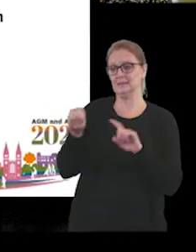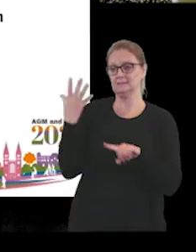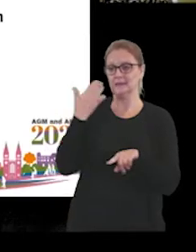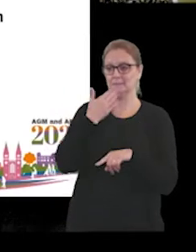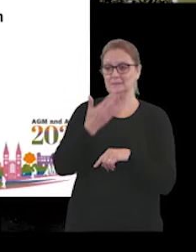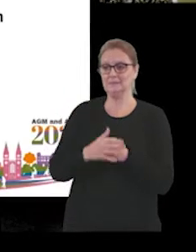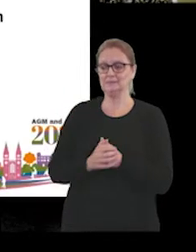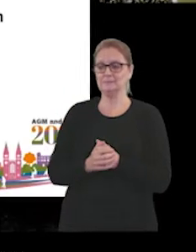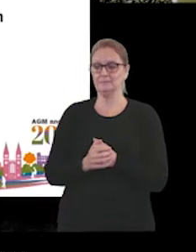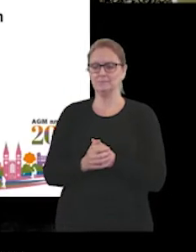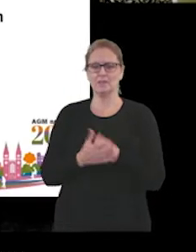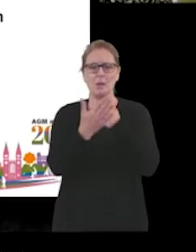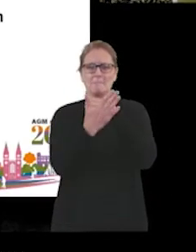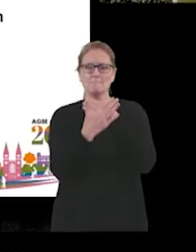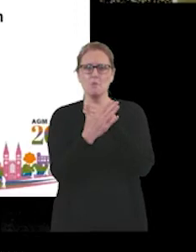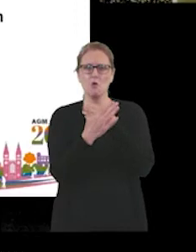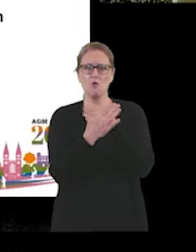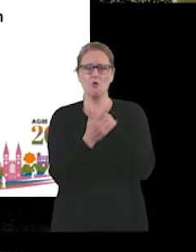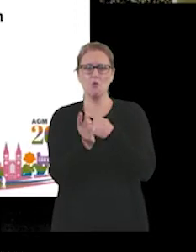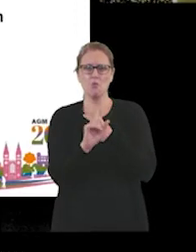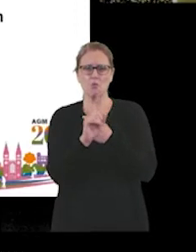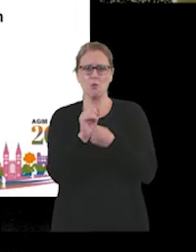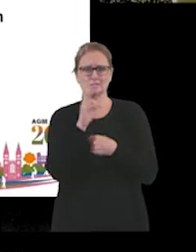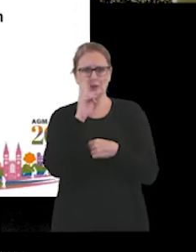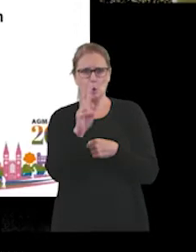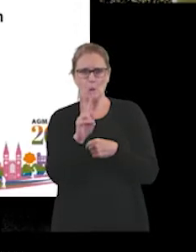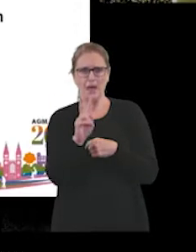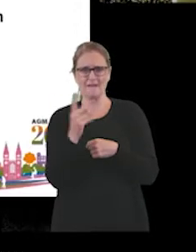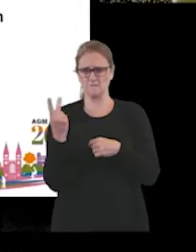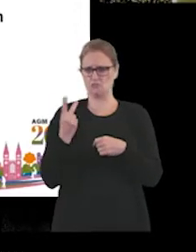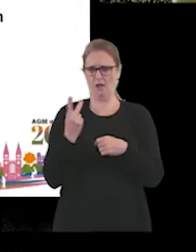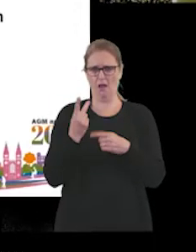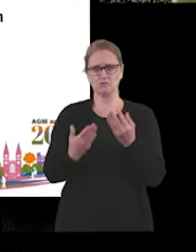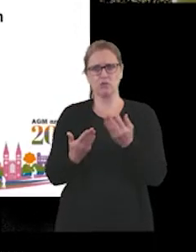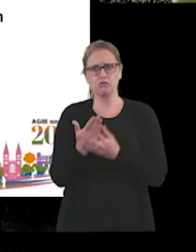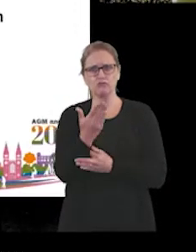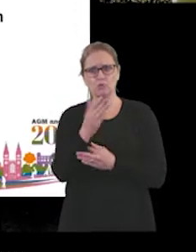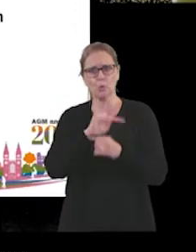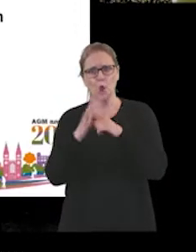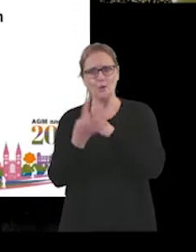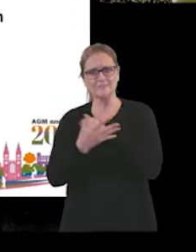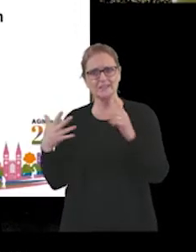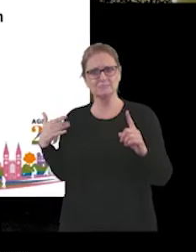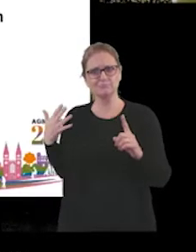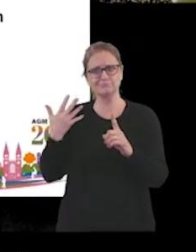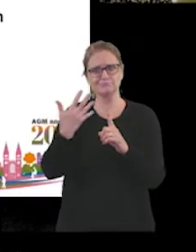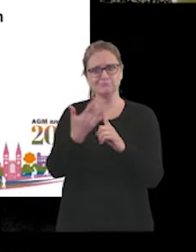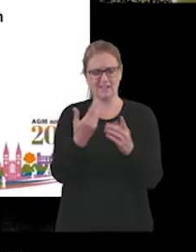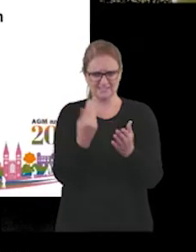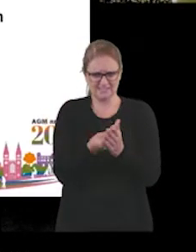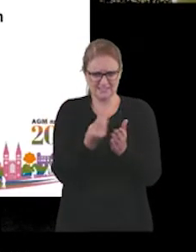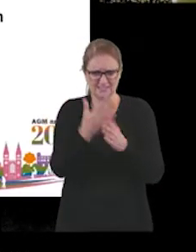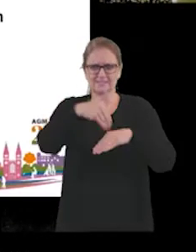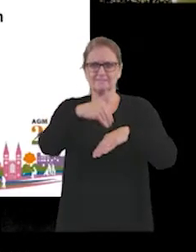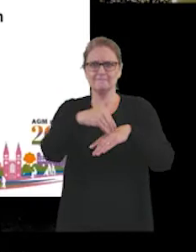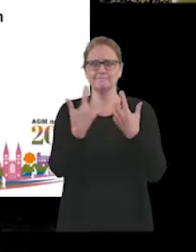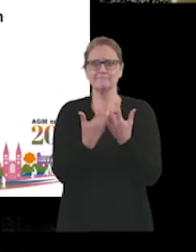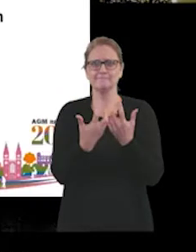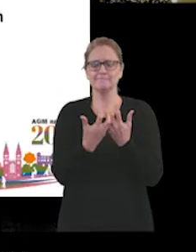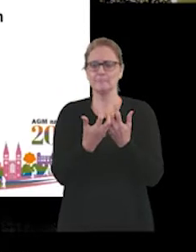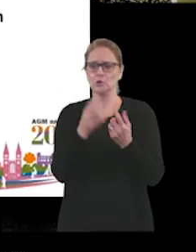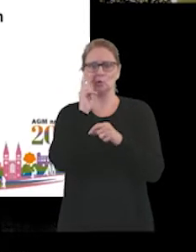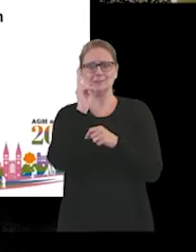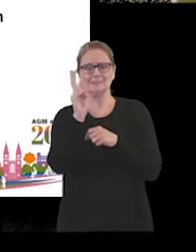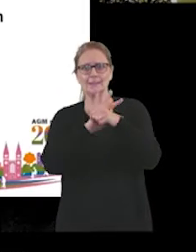A little bit more on what it has meant for us during Covid on our finances. So as you can see there, our